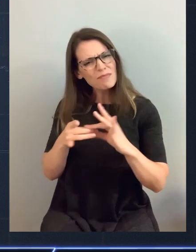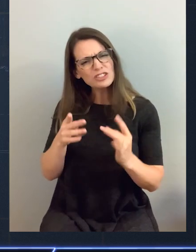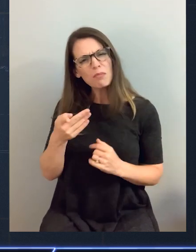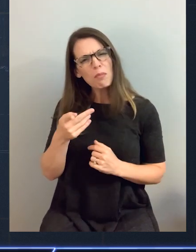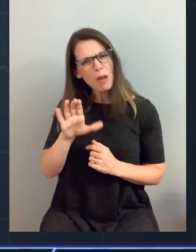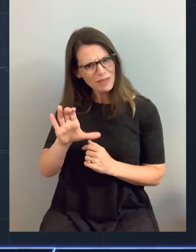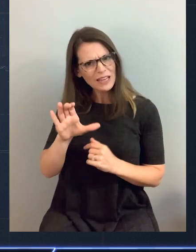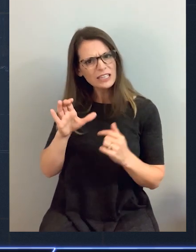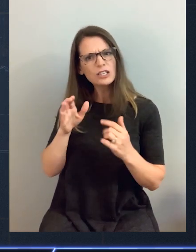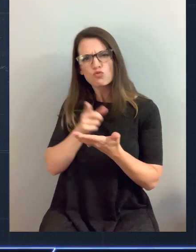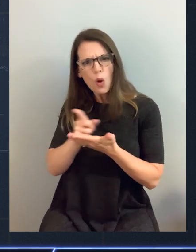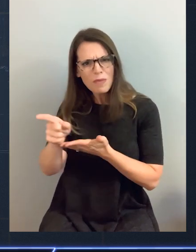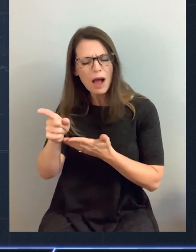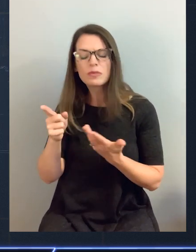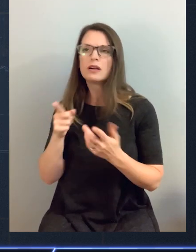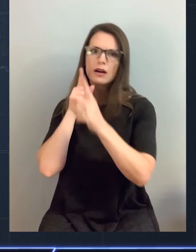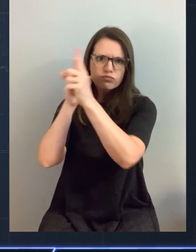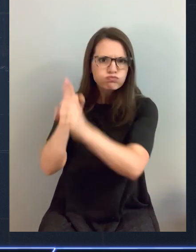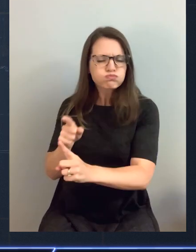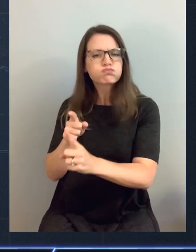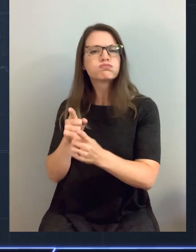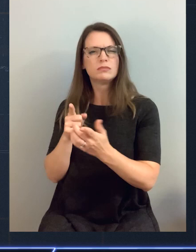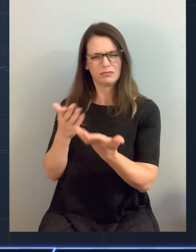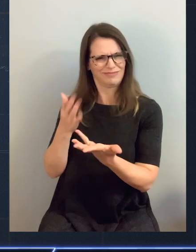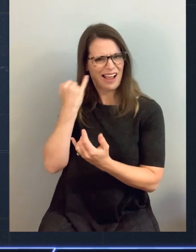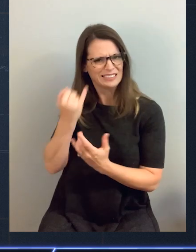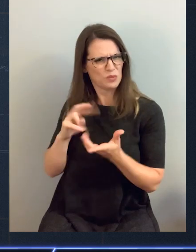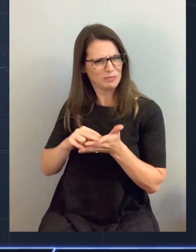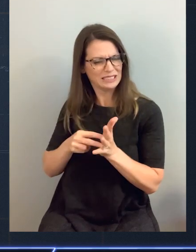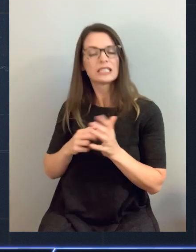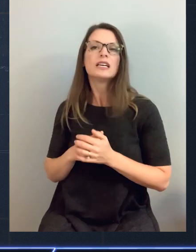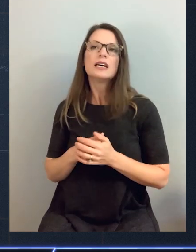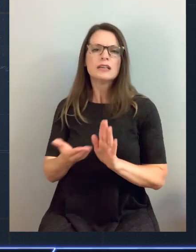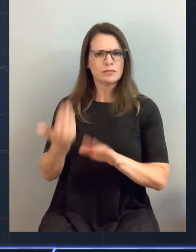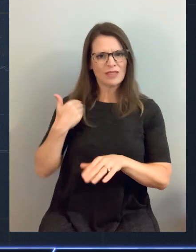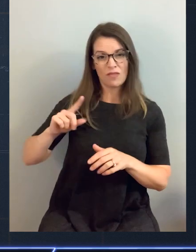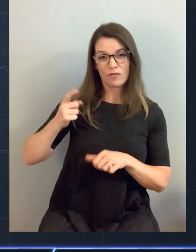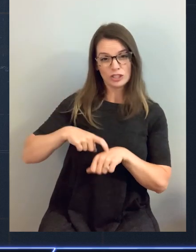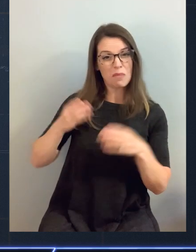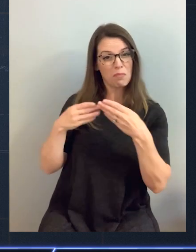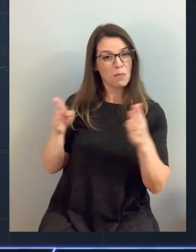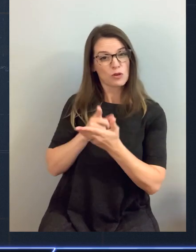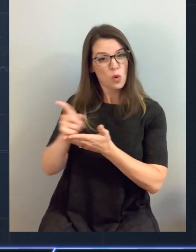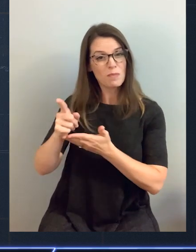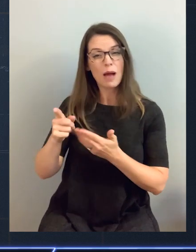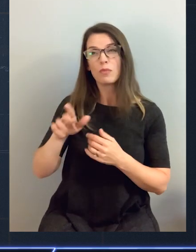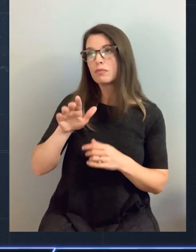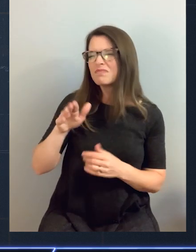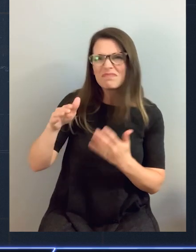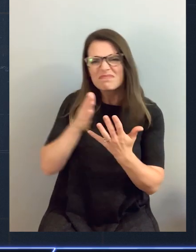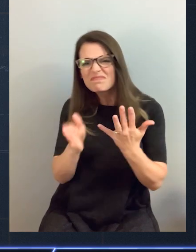All right, so let's talk about this really cool idea of public roadmaps. We first did our first public roadmap in late